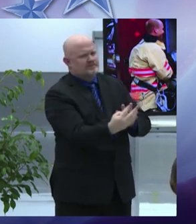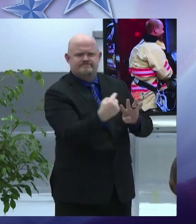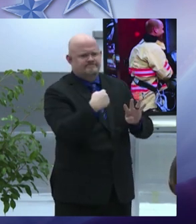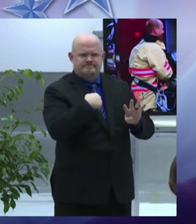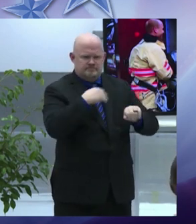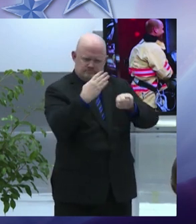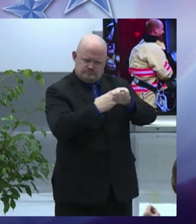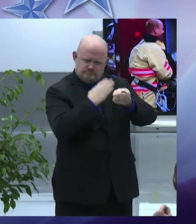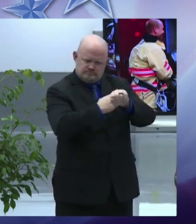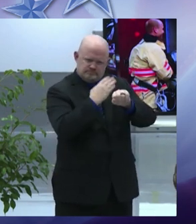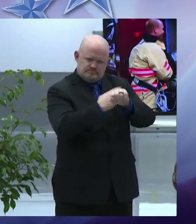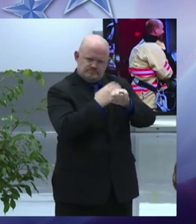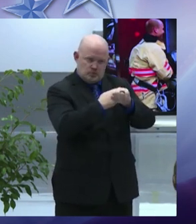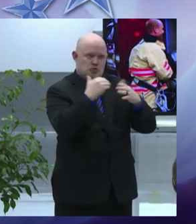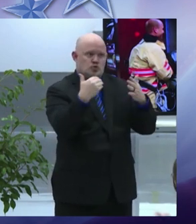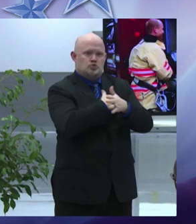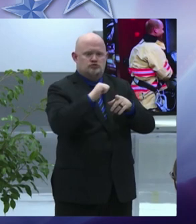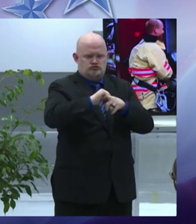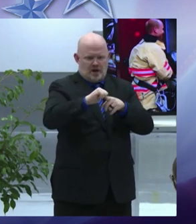and the people they serve